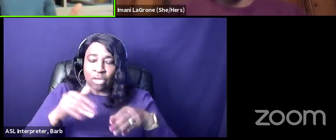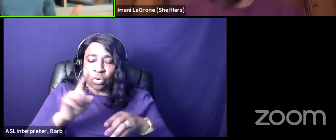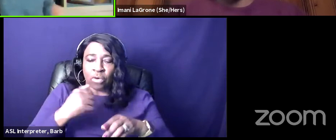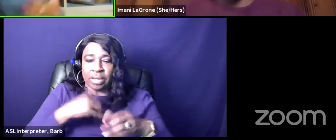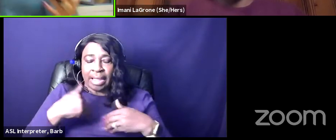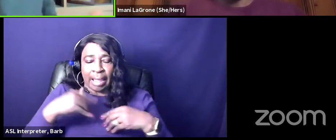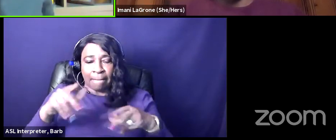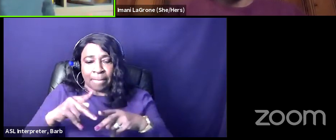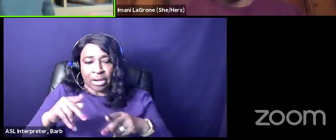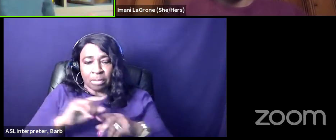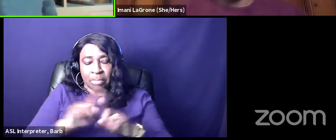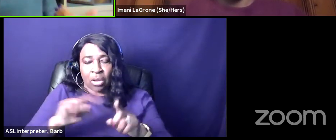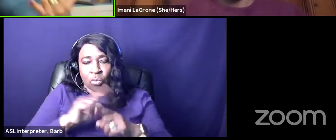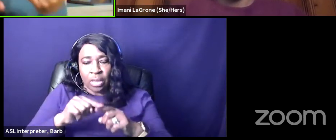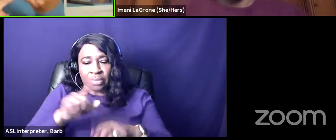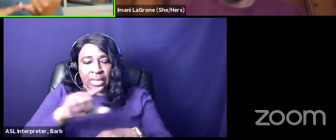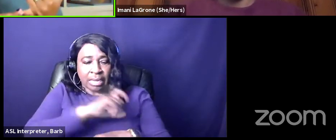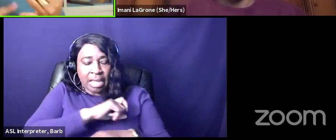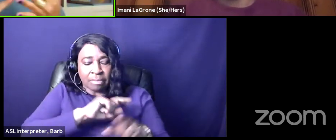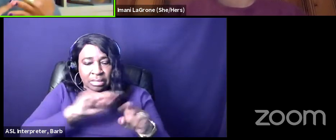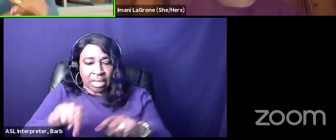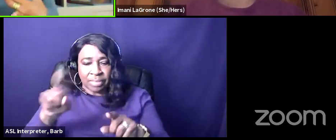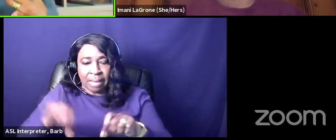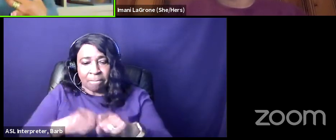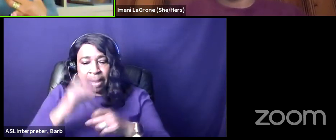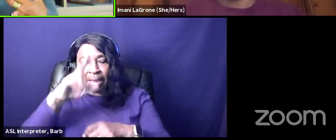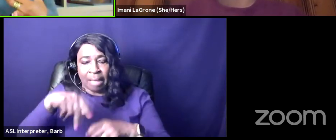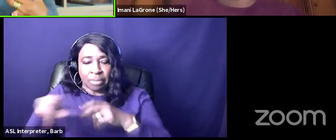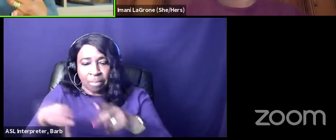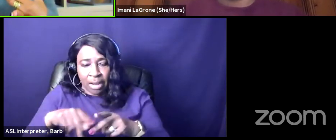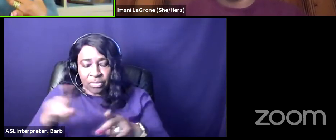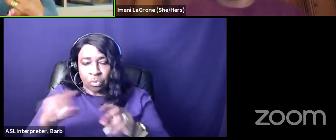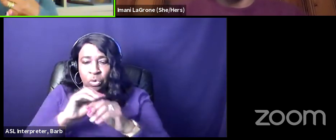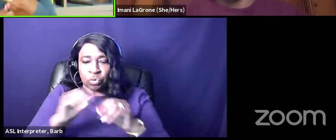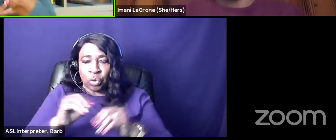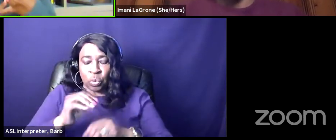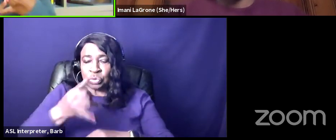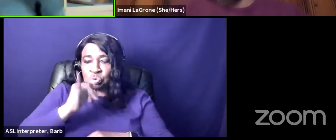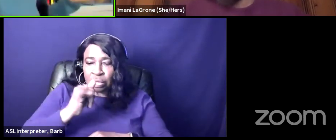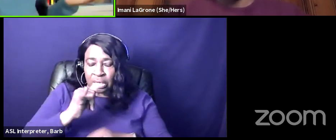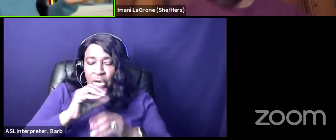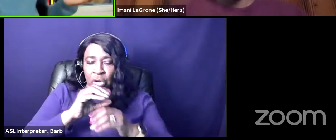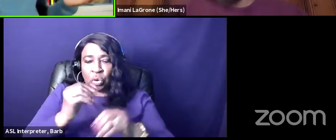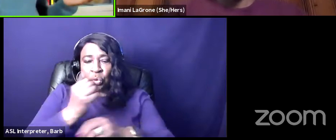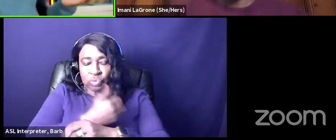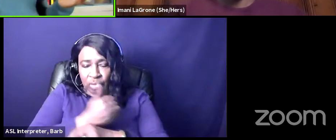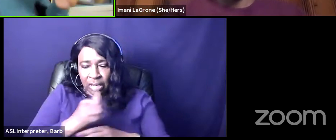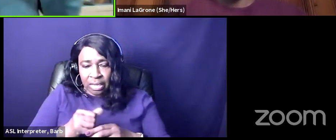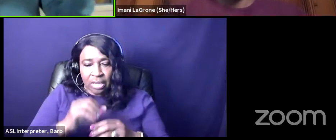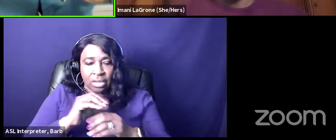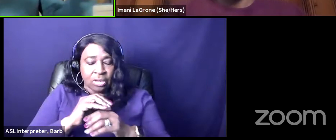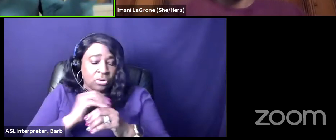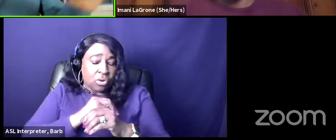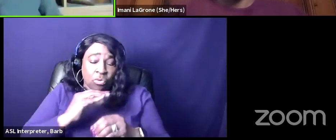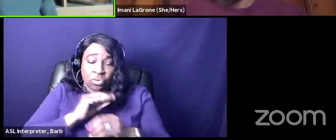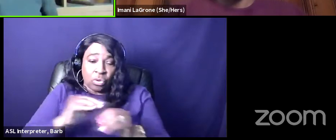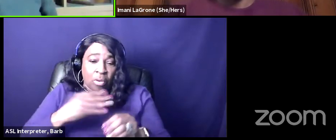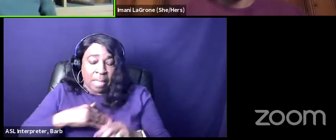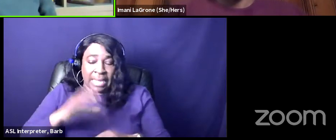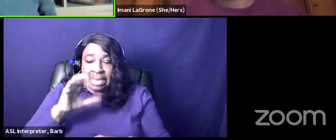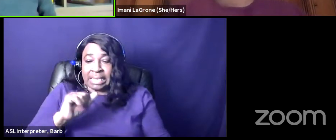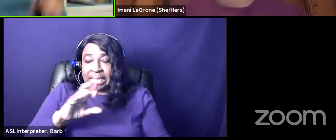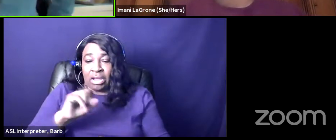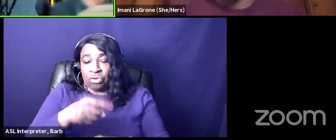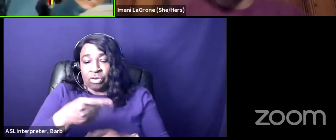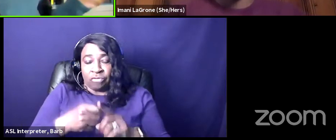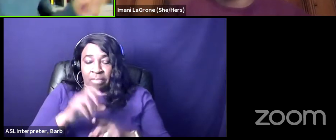well when the cops came to like break up the parties where there was no drinking and no drugs right nobody cared that you're from st thomas